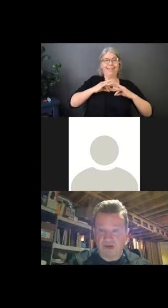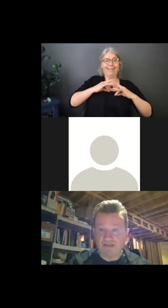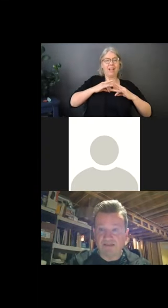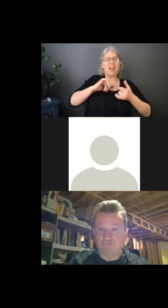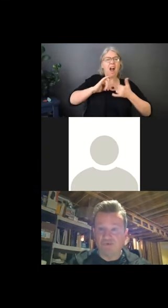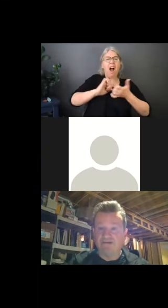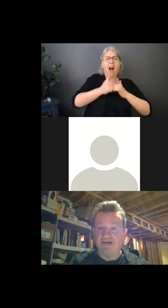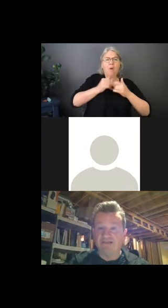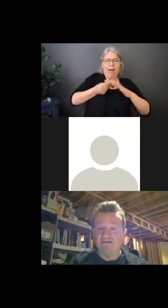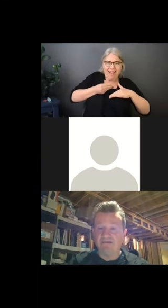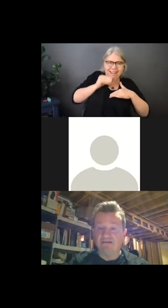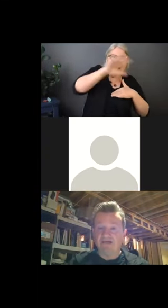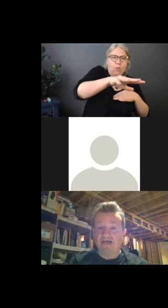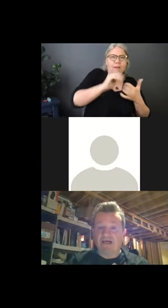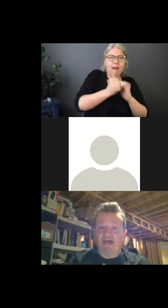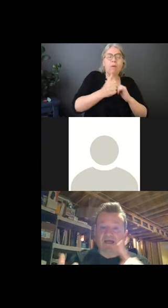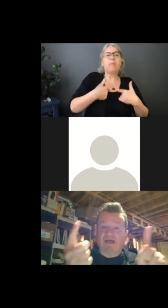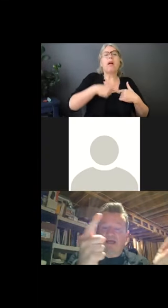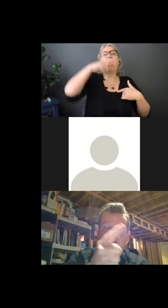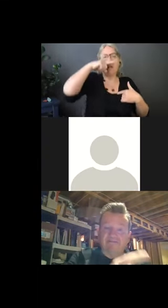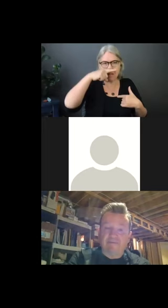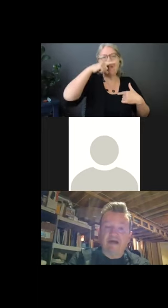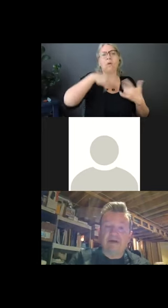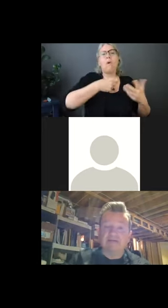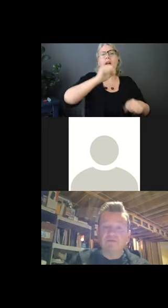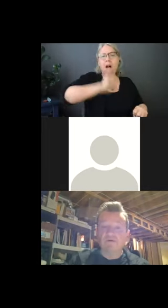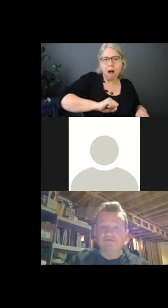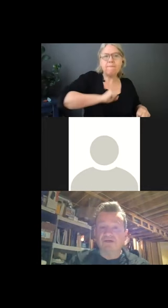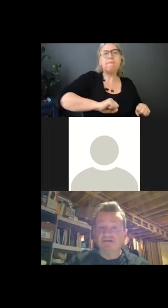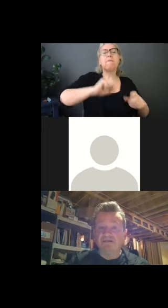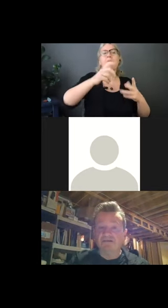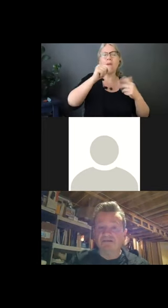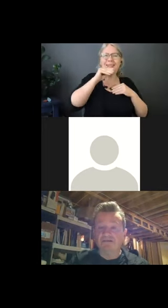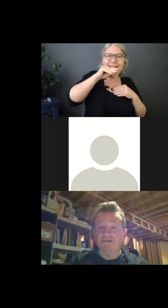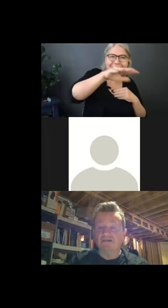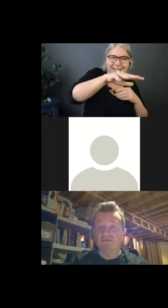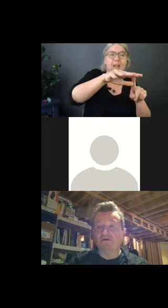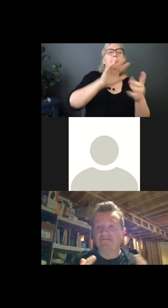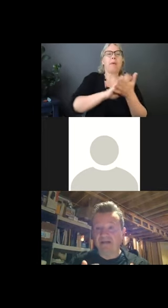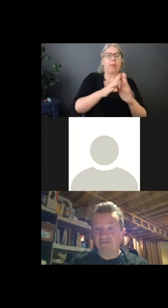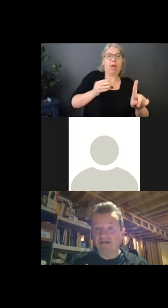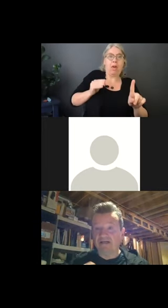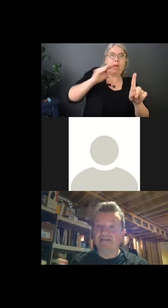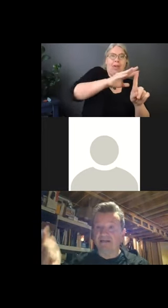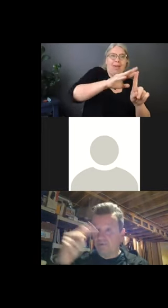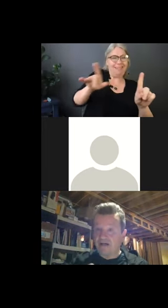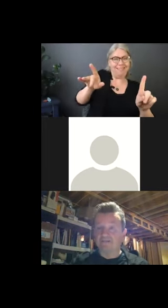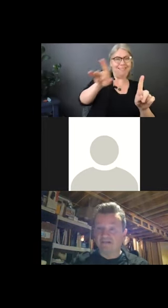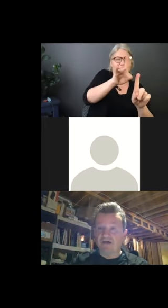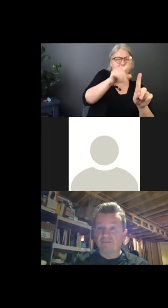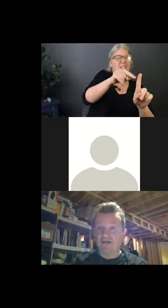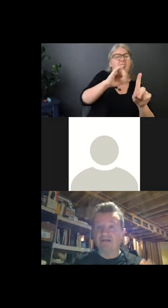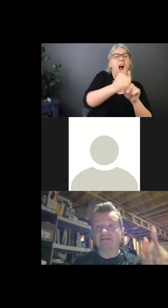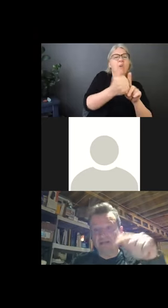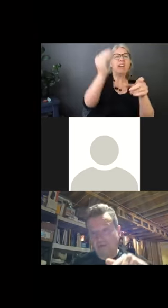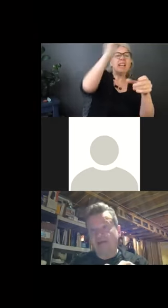membranes is the portal of exit. And if I bypass modes of transmission, the portal of entry is the same way it comes